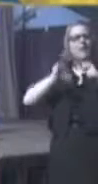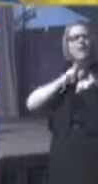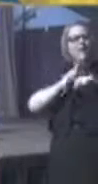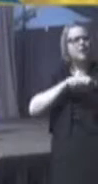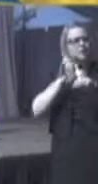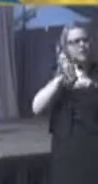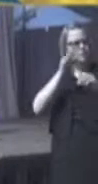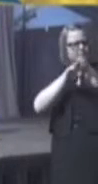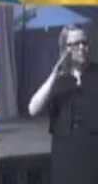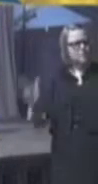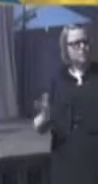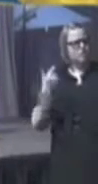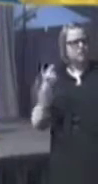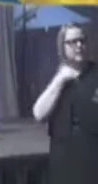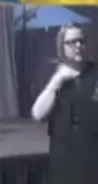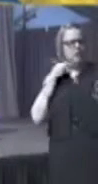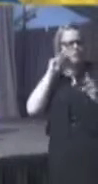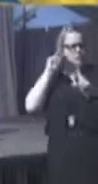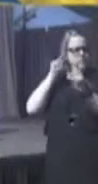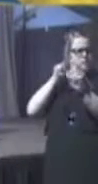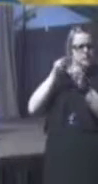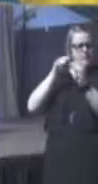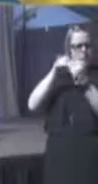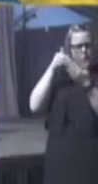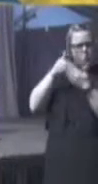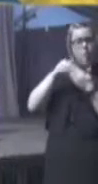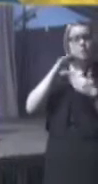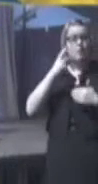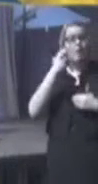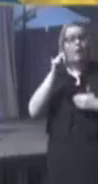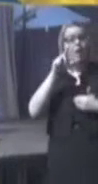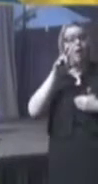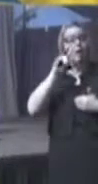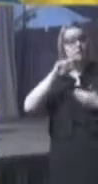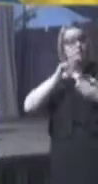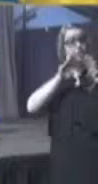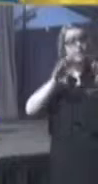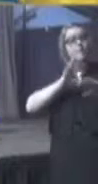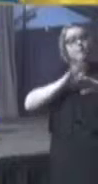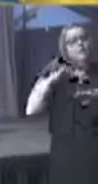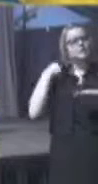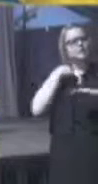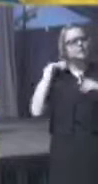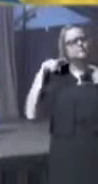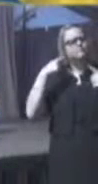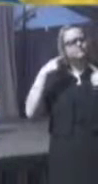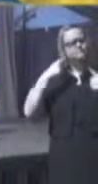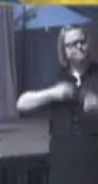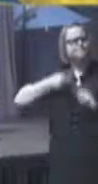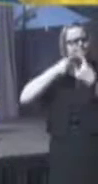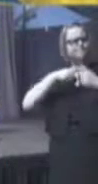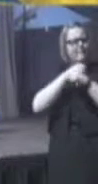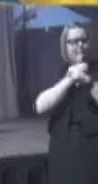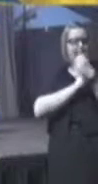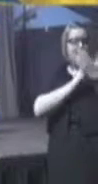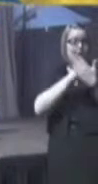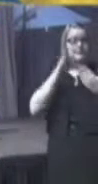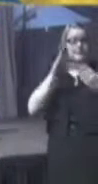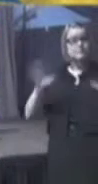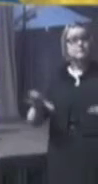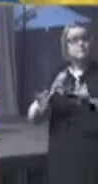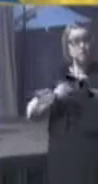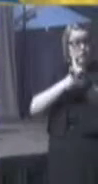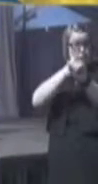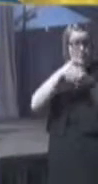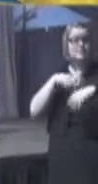to look closer, or the Holocaust Museum calls us to fight persecution wherever we find it. This museum